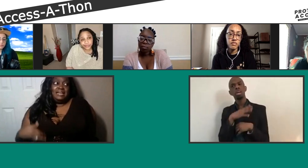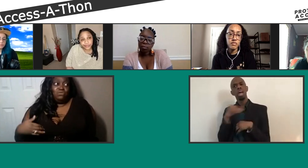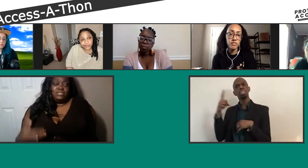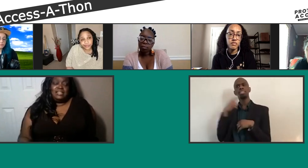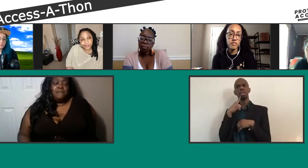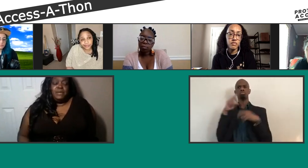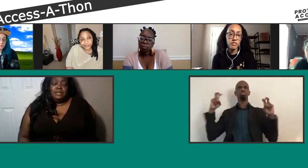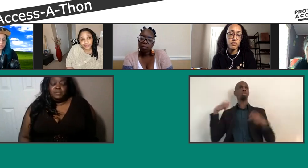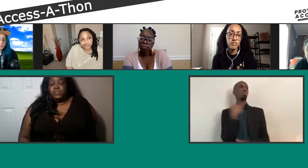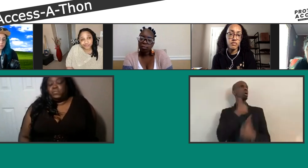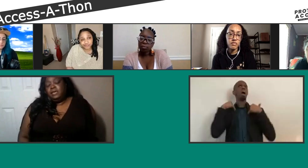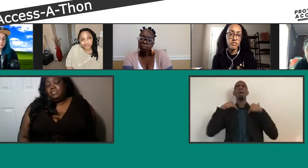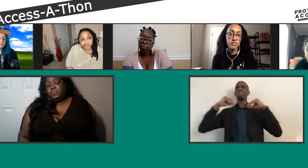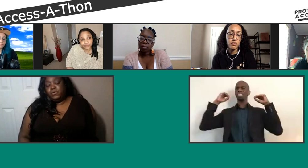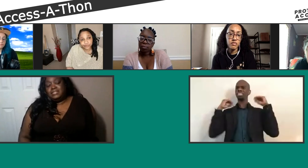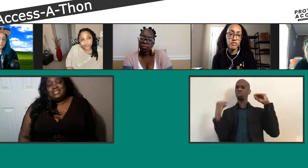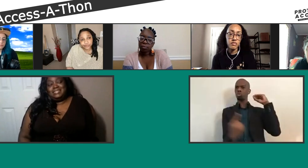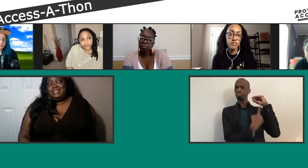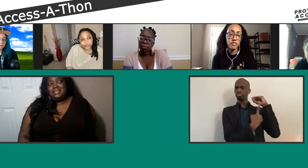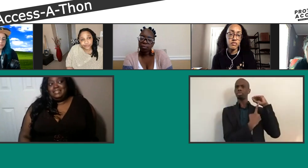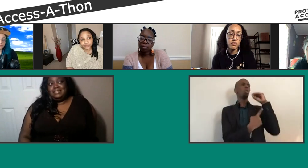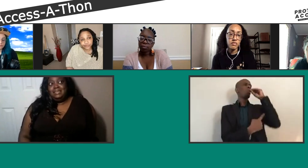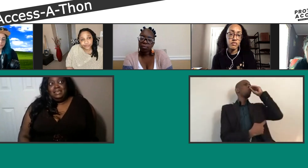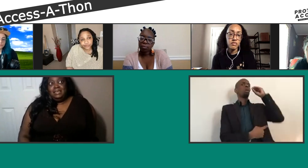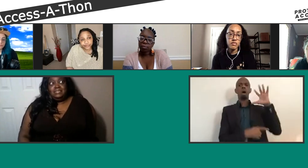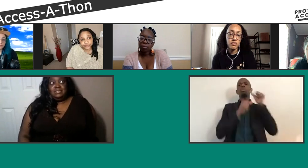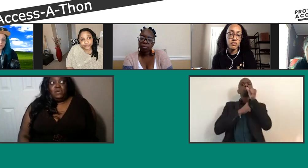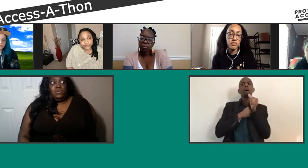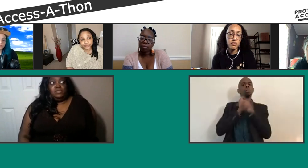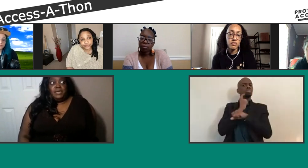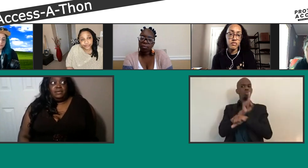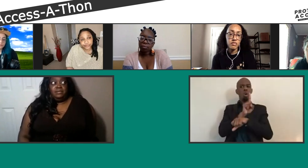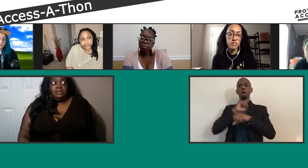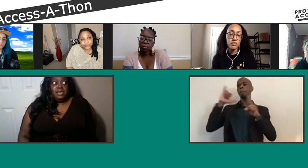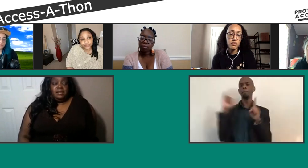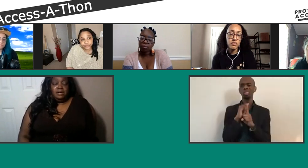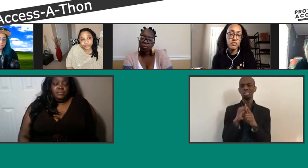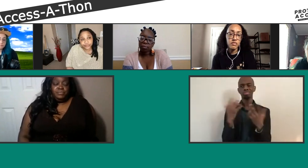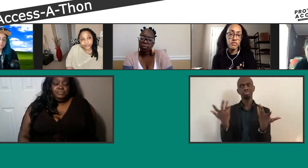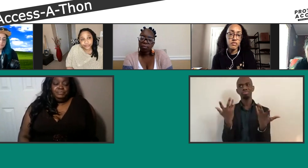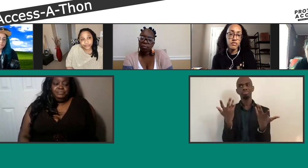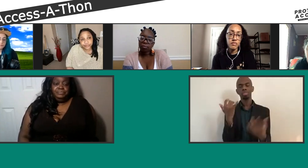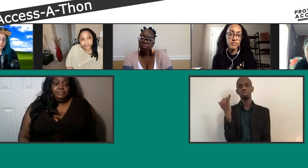kind of wrist slapping this, the boys, it just doesn't sit well with me. And